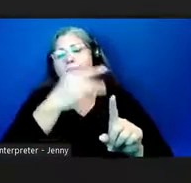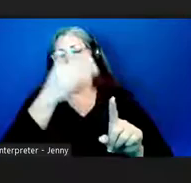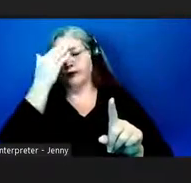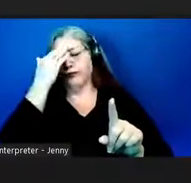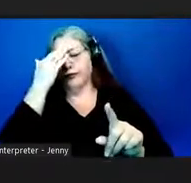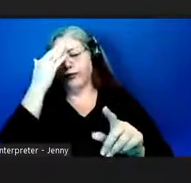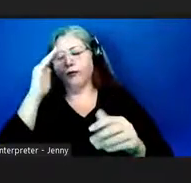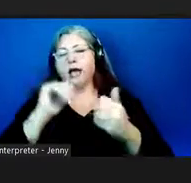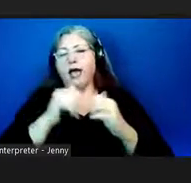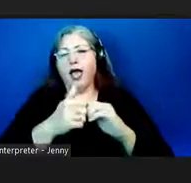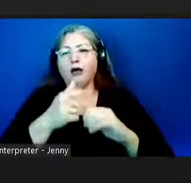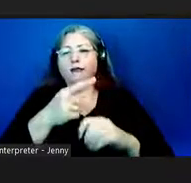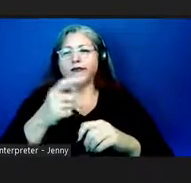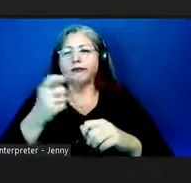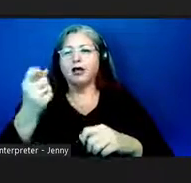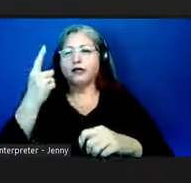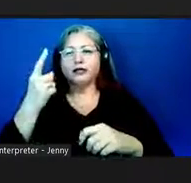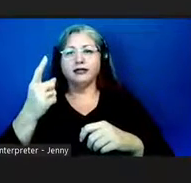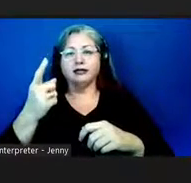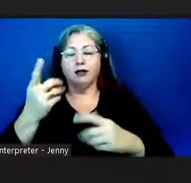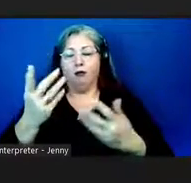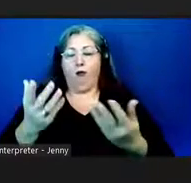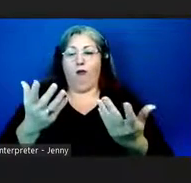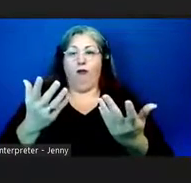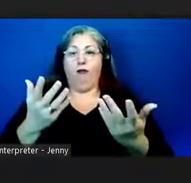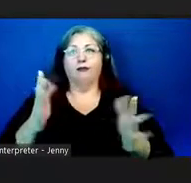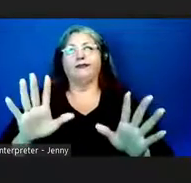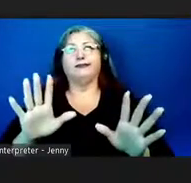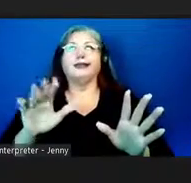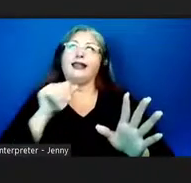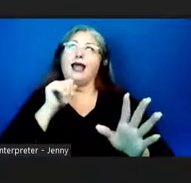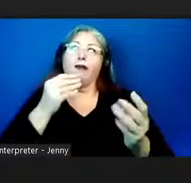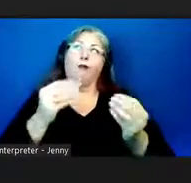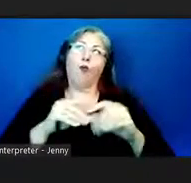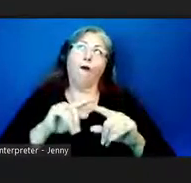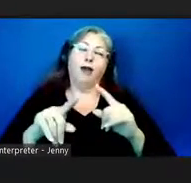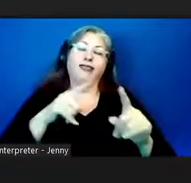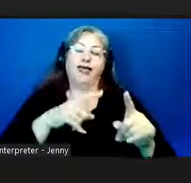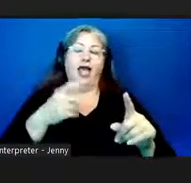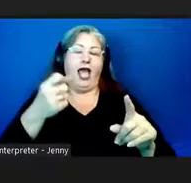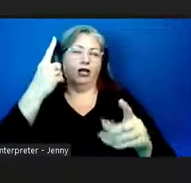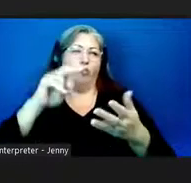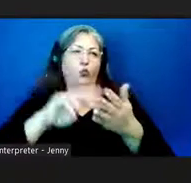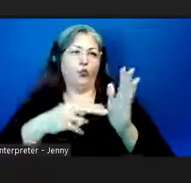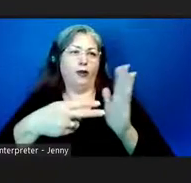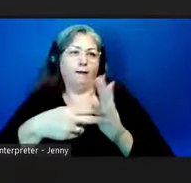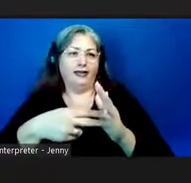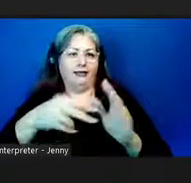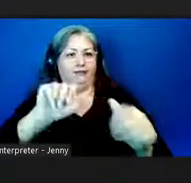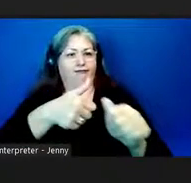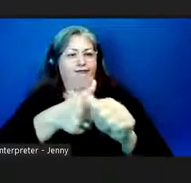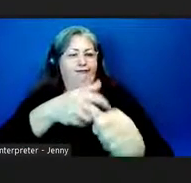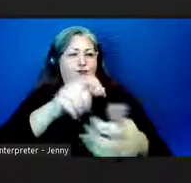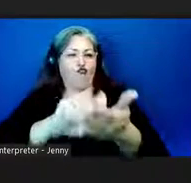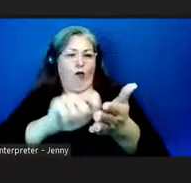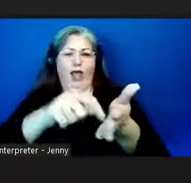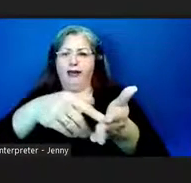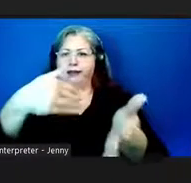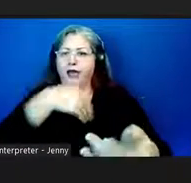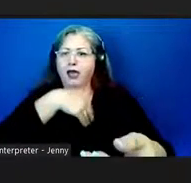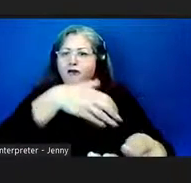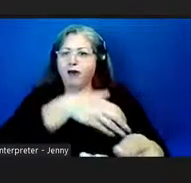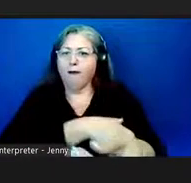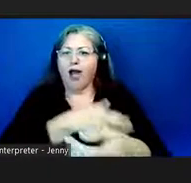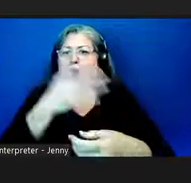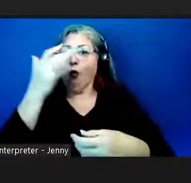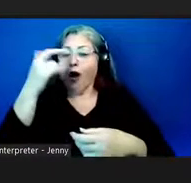more i mean even more so i'm not more so but even the power of of writing because they were using